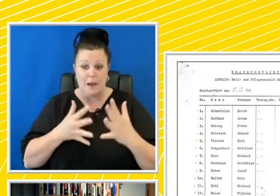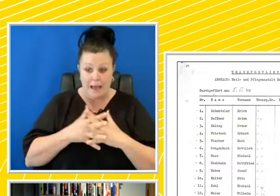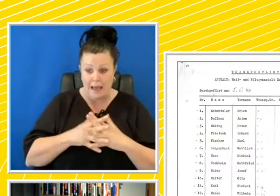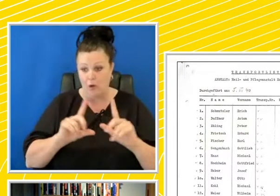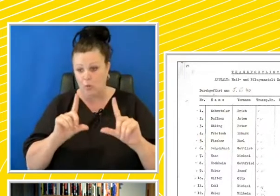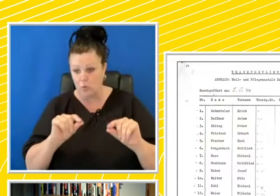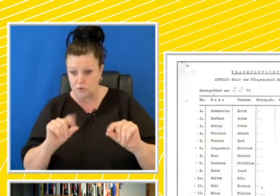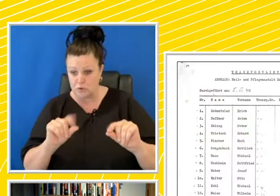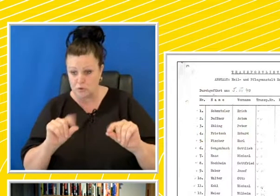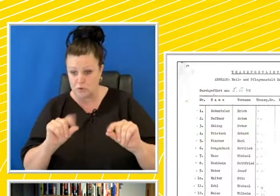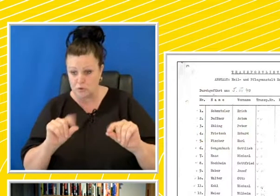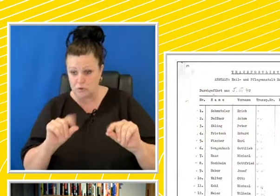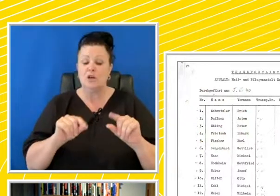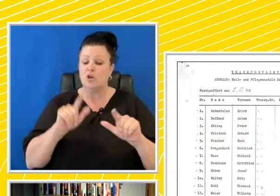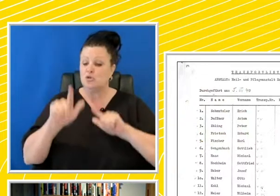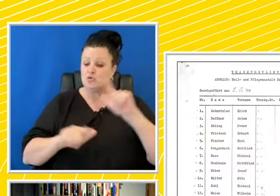transport lists.